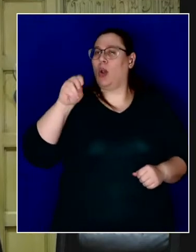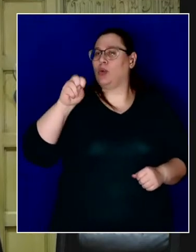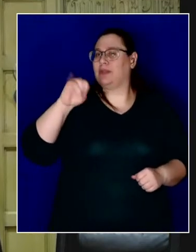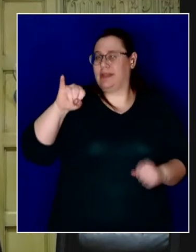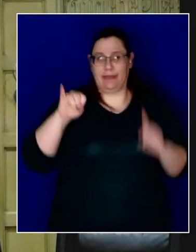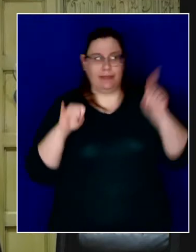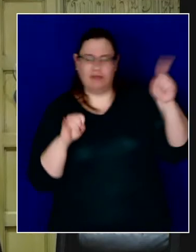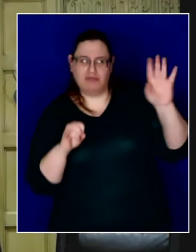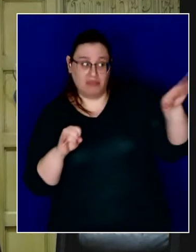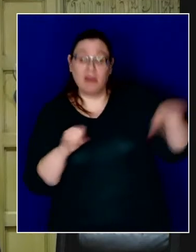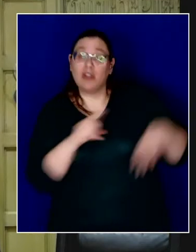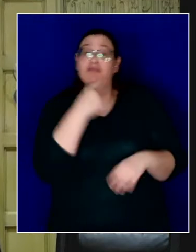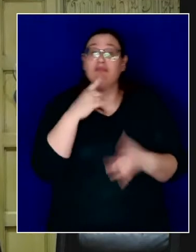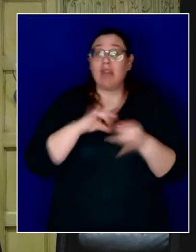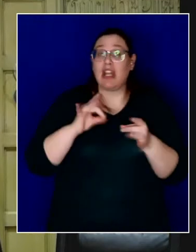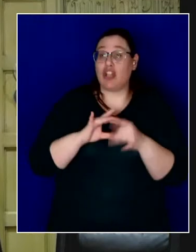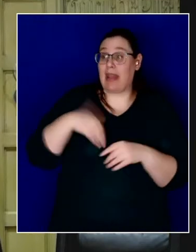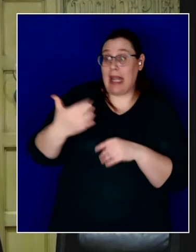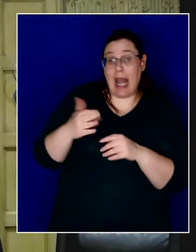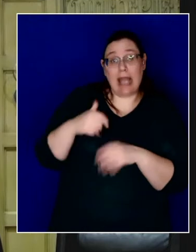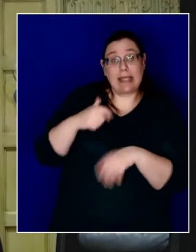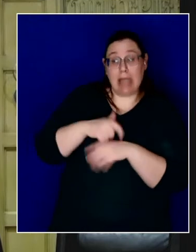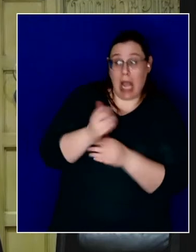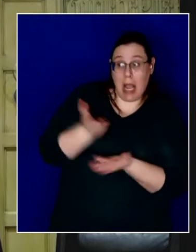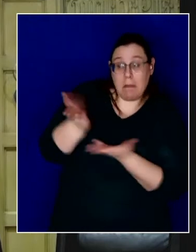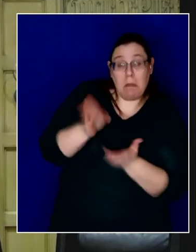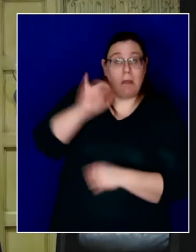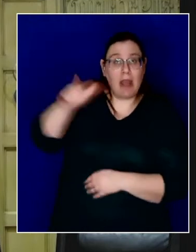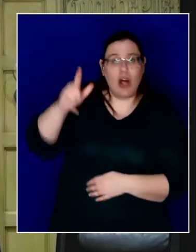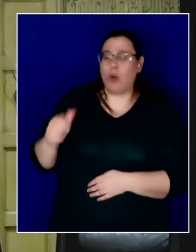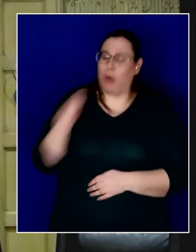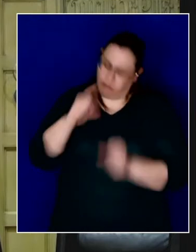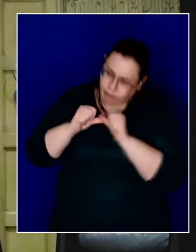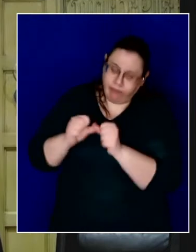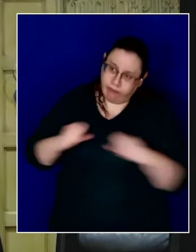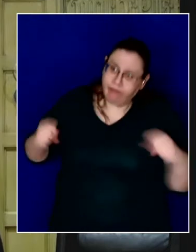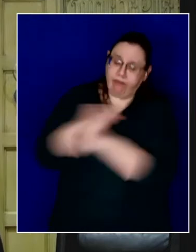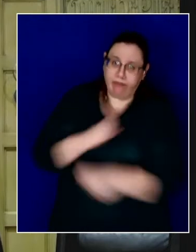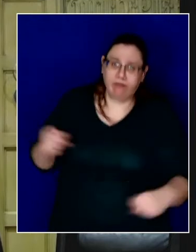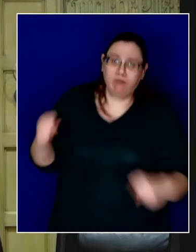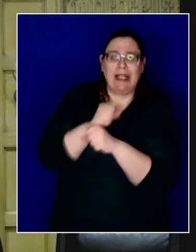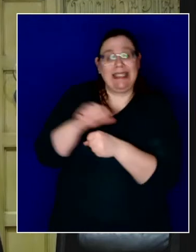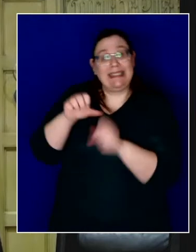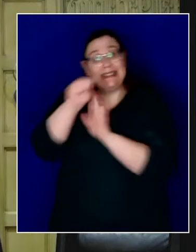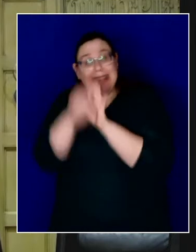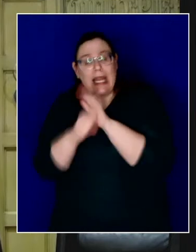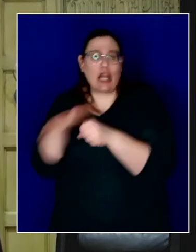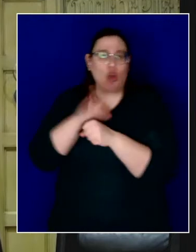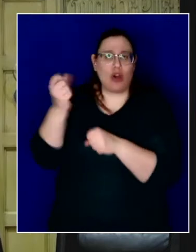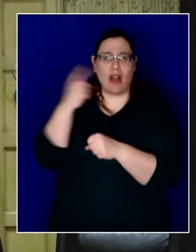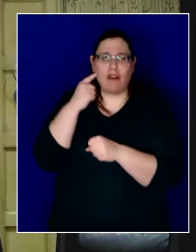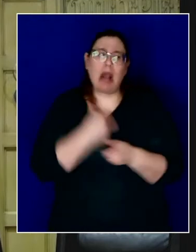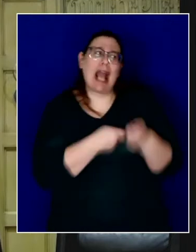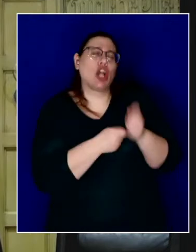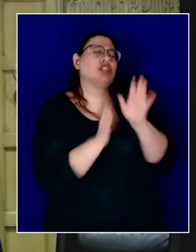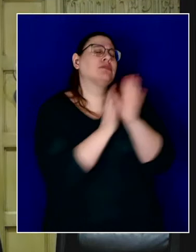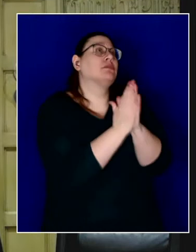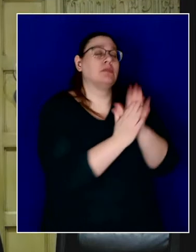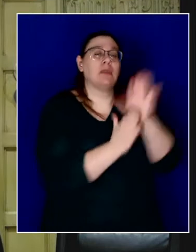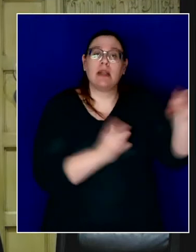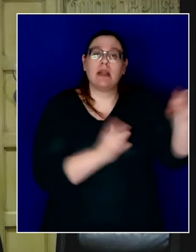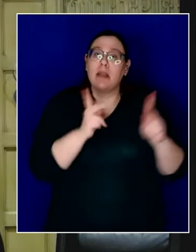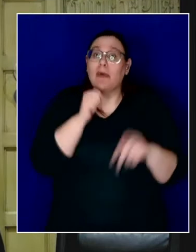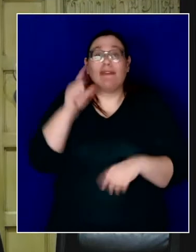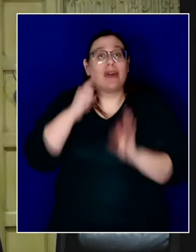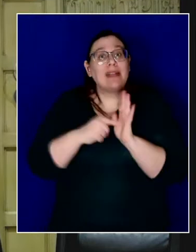package, she will not stop fighting for state and local government, and I urged her that those folks on the front lines, librarians